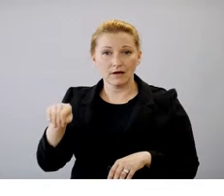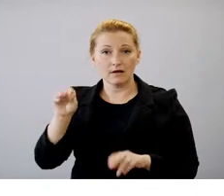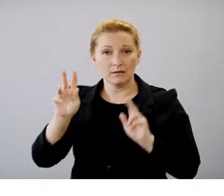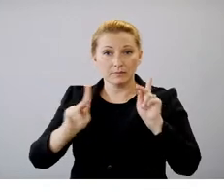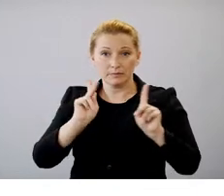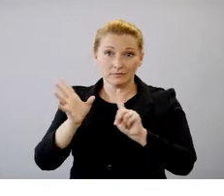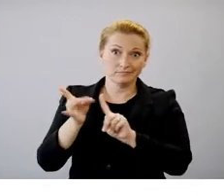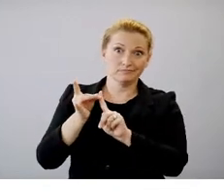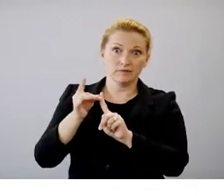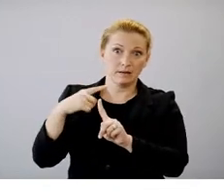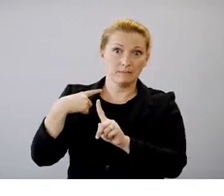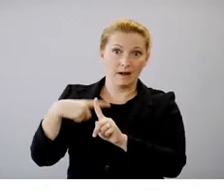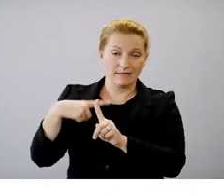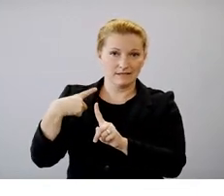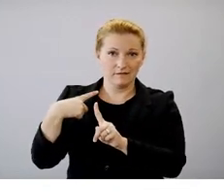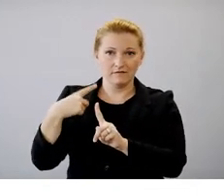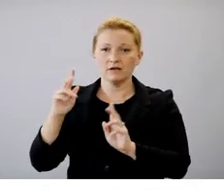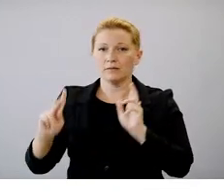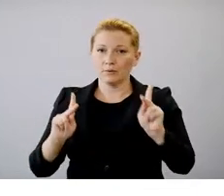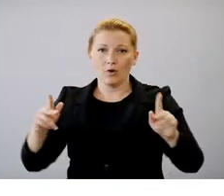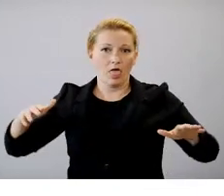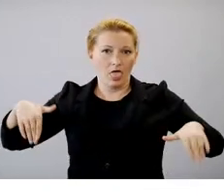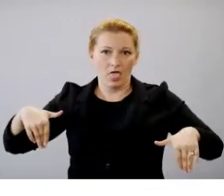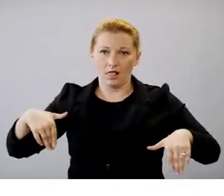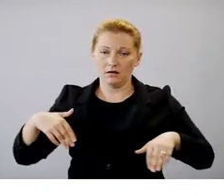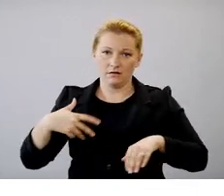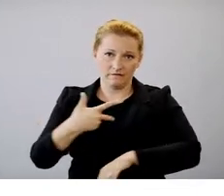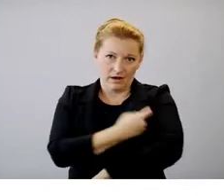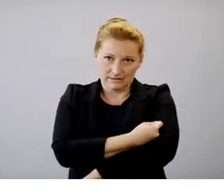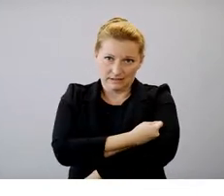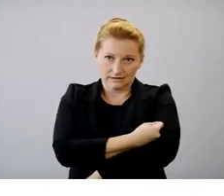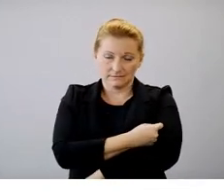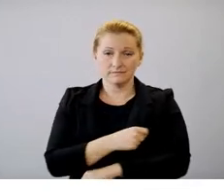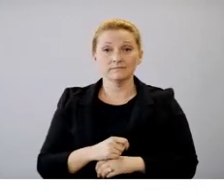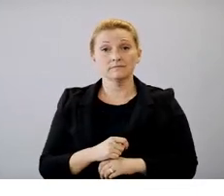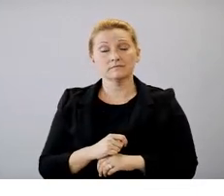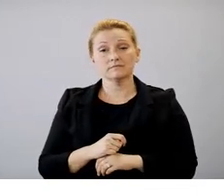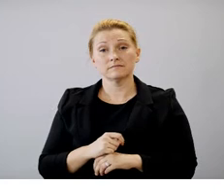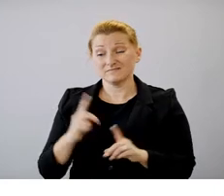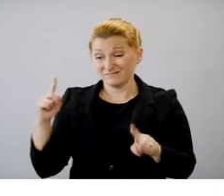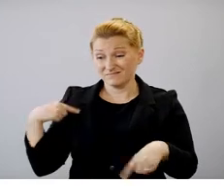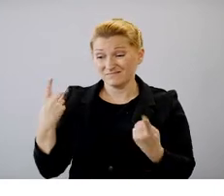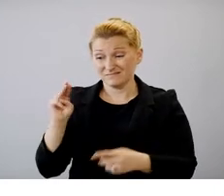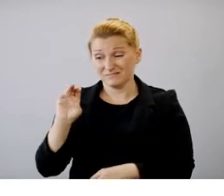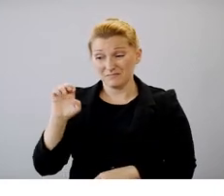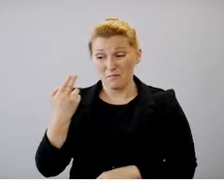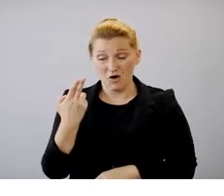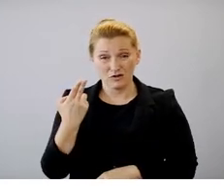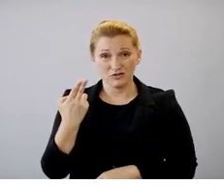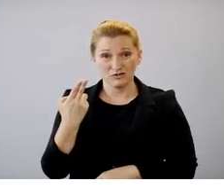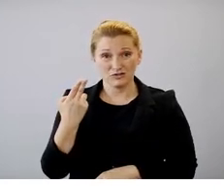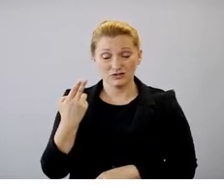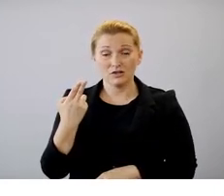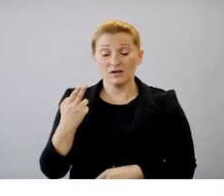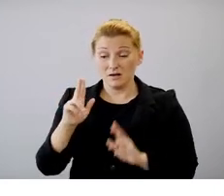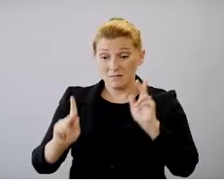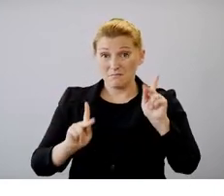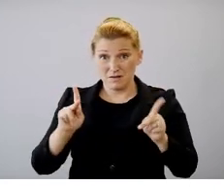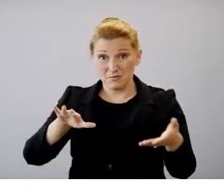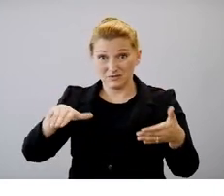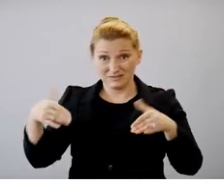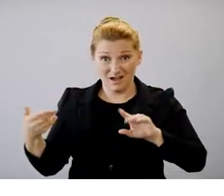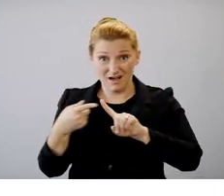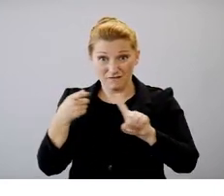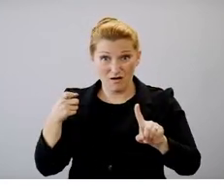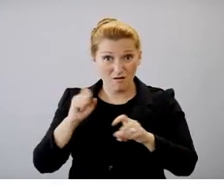people who were not fully vaccinated. When you look at the deaths since March, approximately 98 percent of the deaths have been